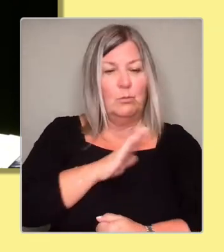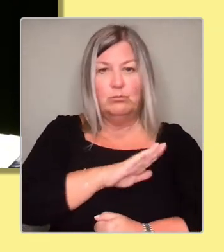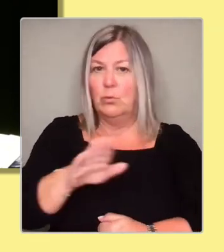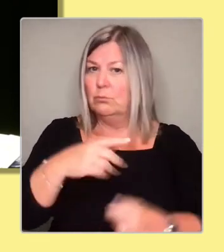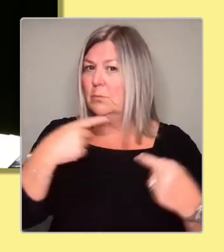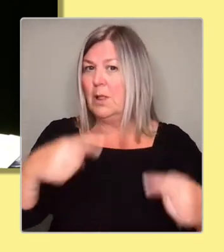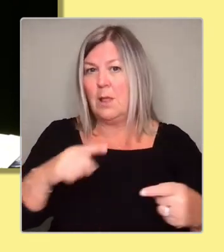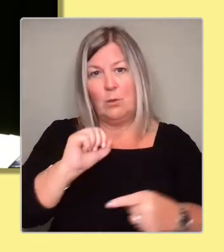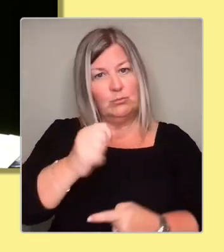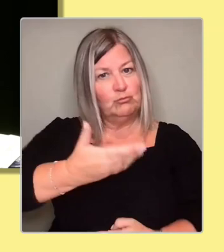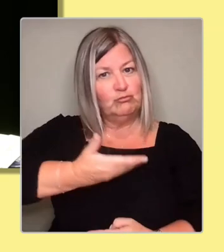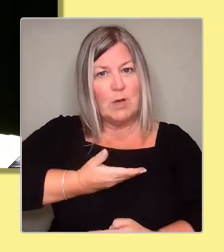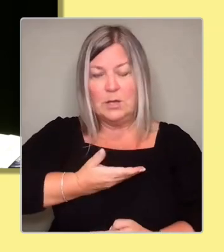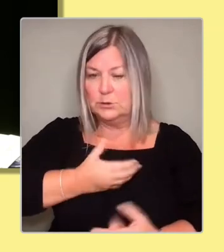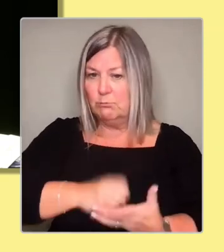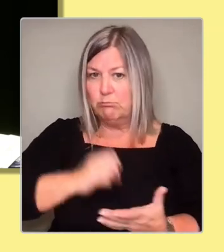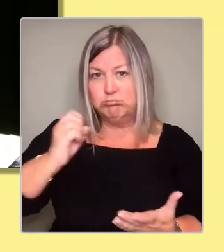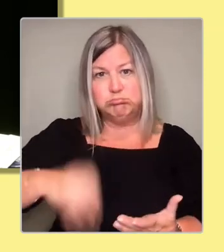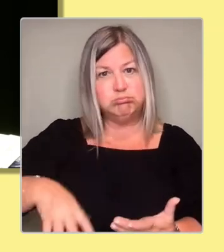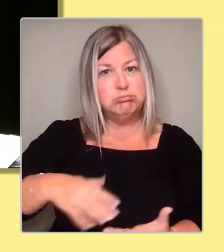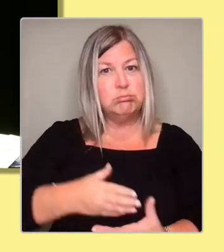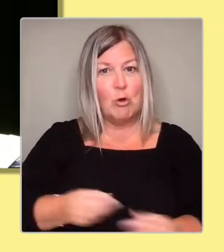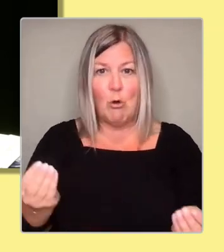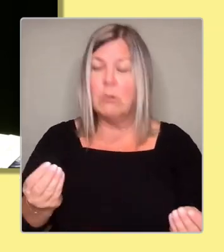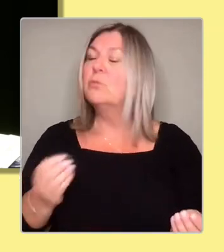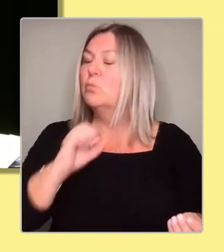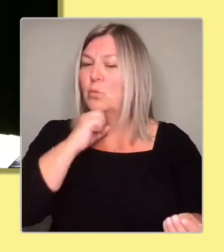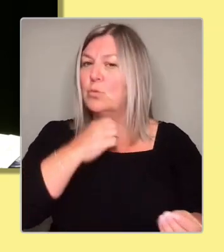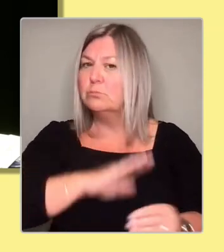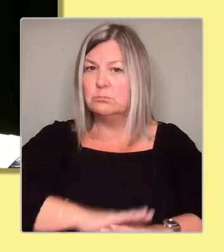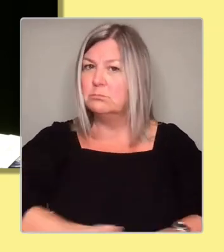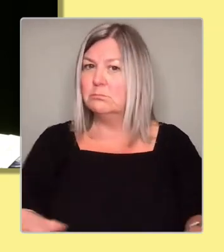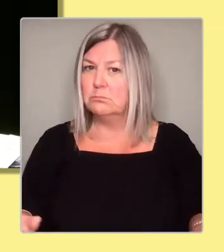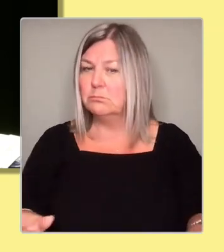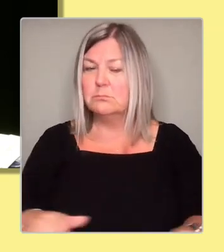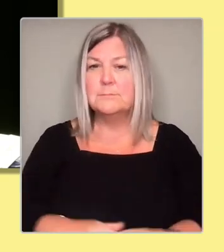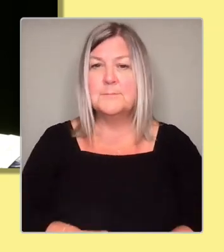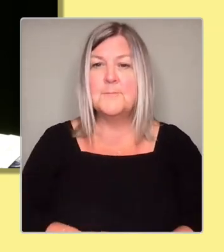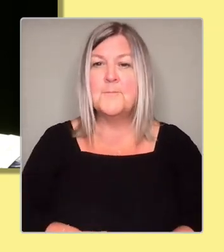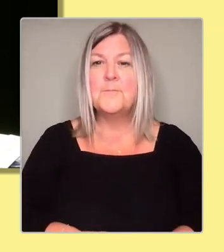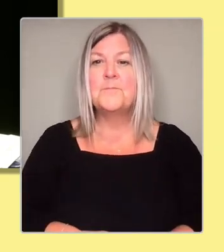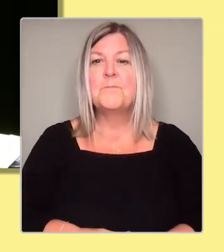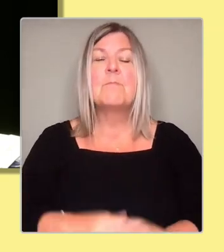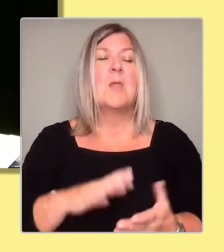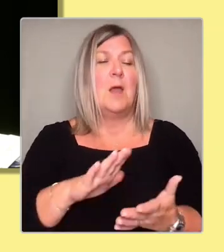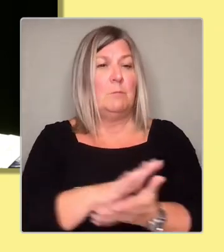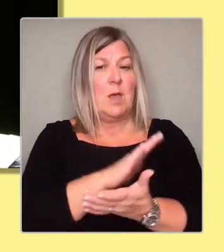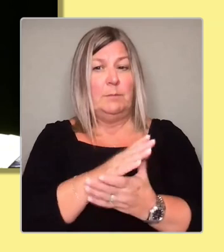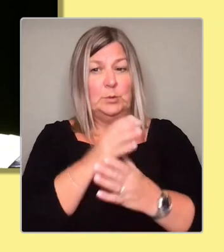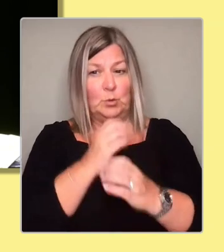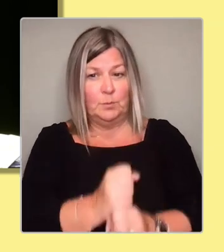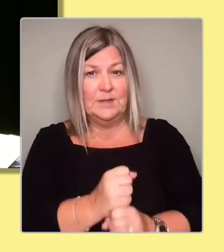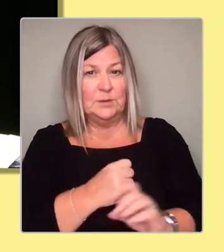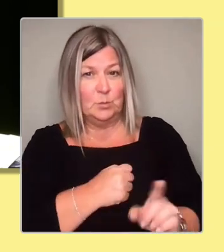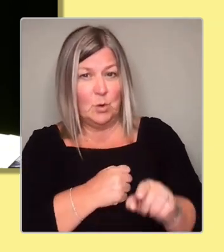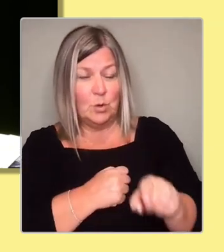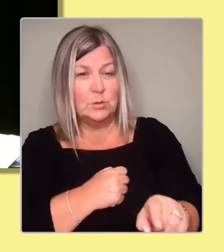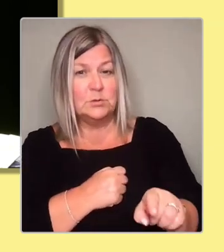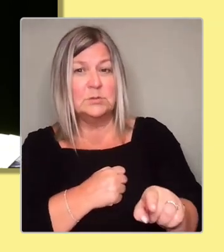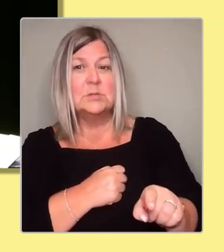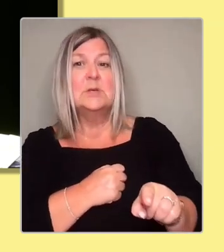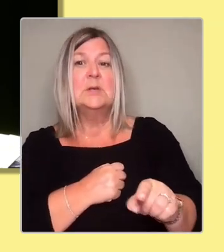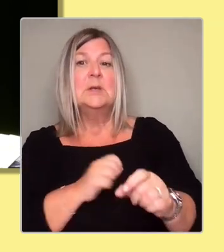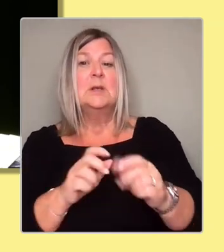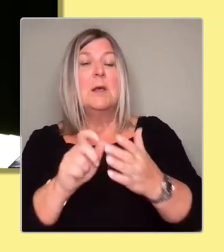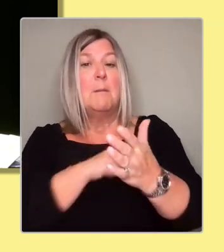things I would do. One that I'm very happy to make sure I commit to is a ban on conversion practices. They